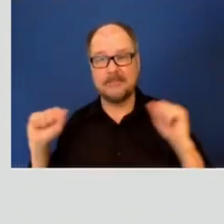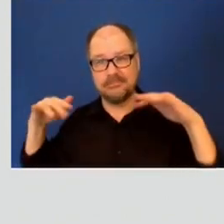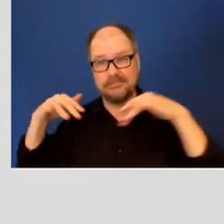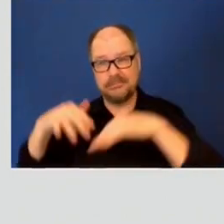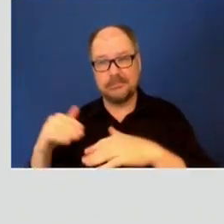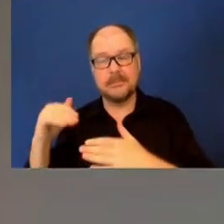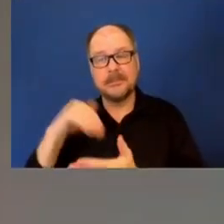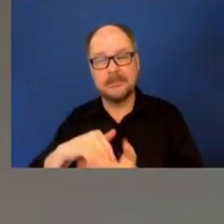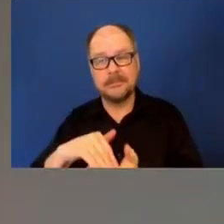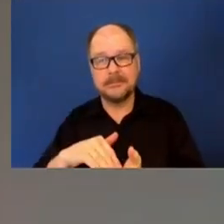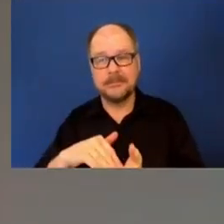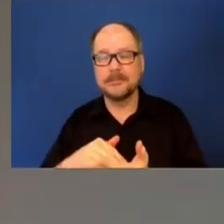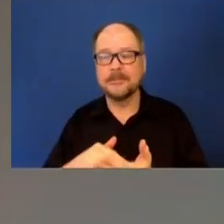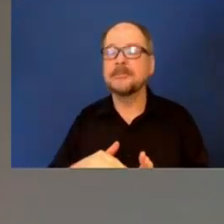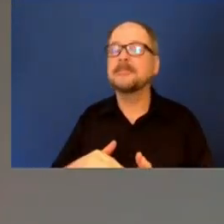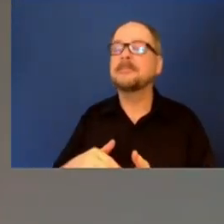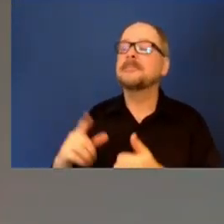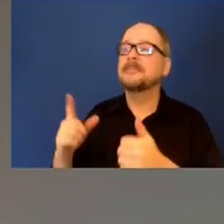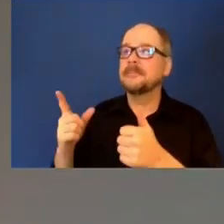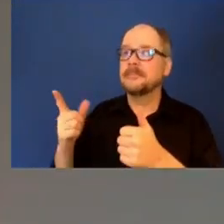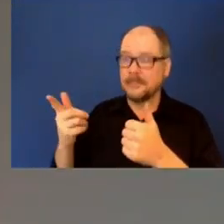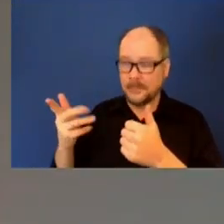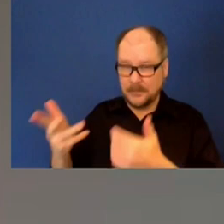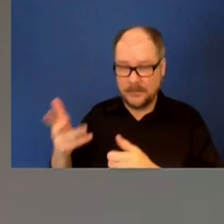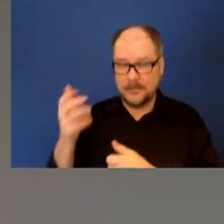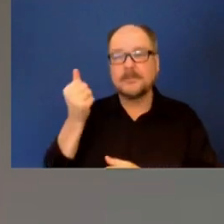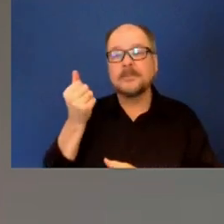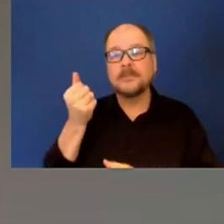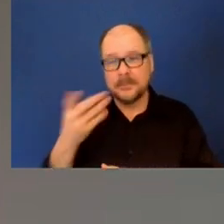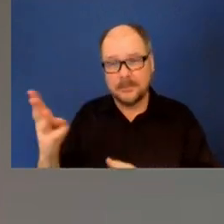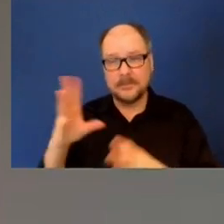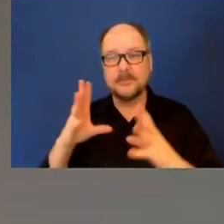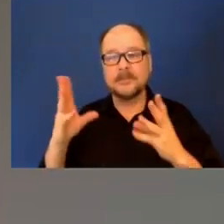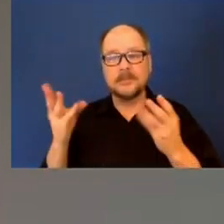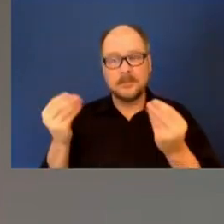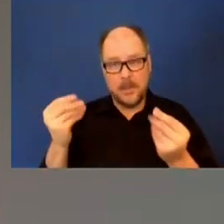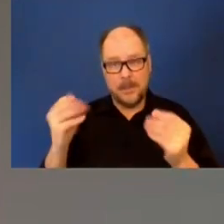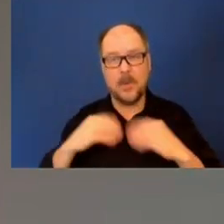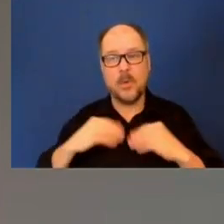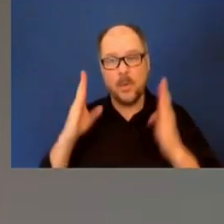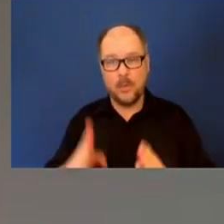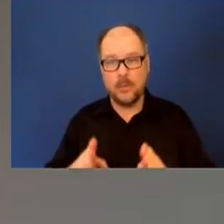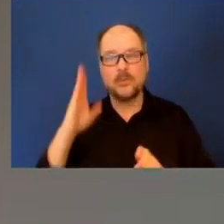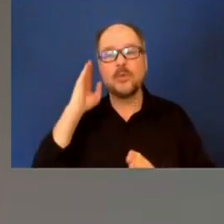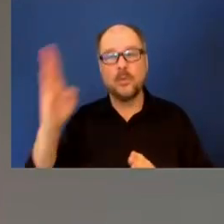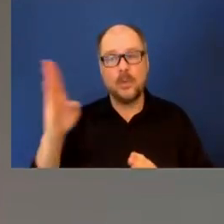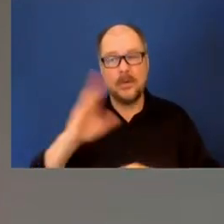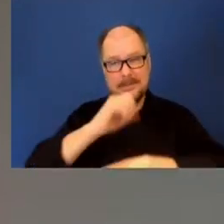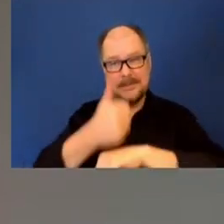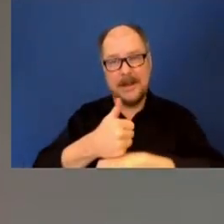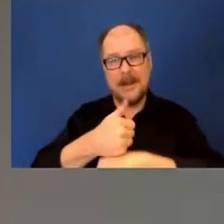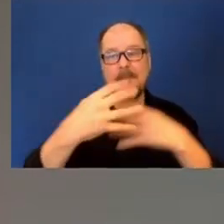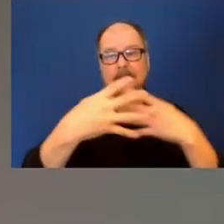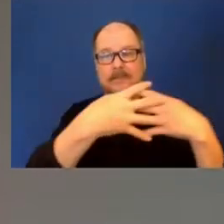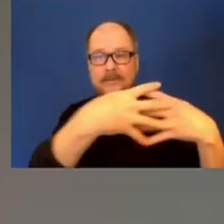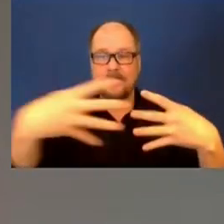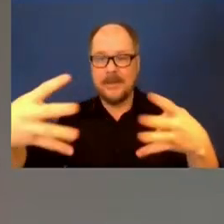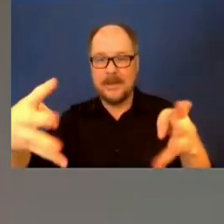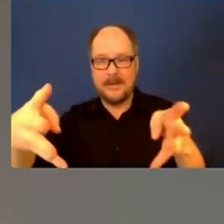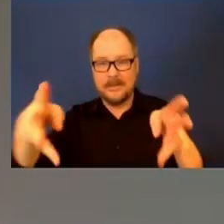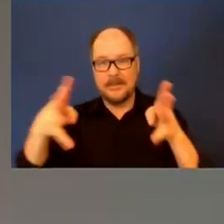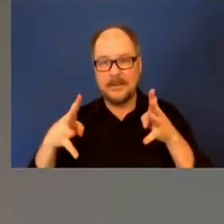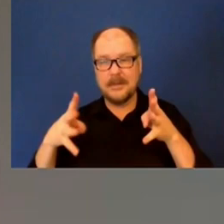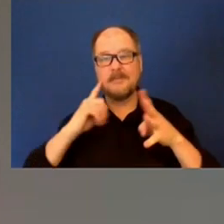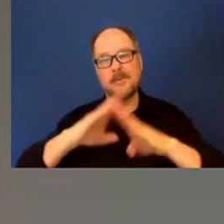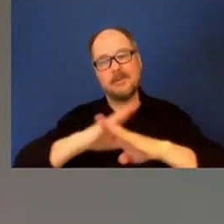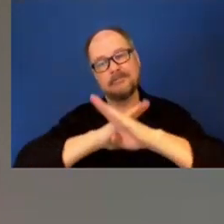Just a couple of things. Number one, some of the property owners we know are planning to put up fences, permanent fences around their property to prevent this